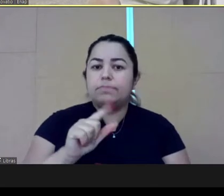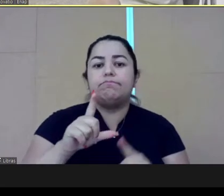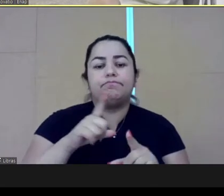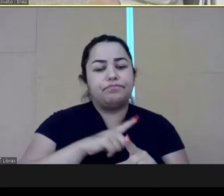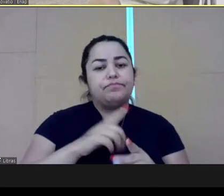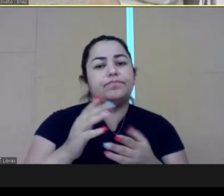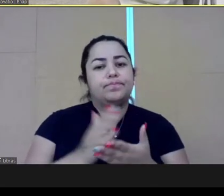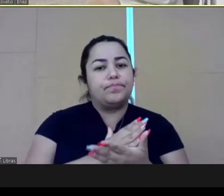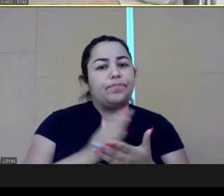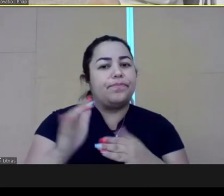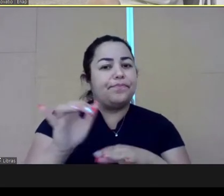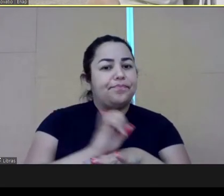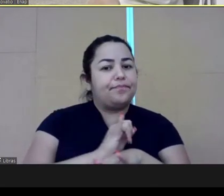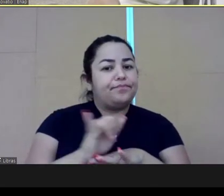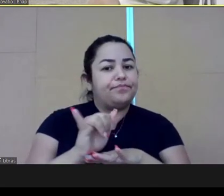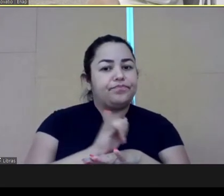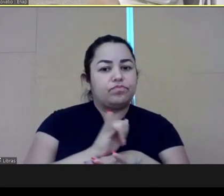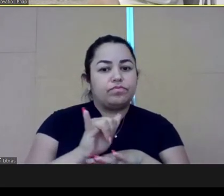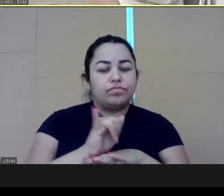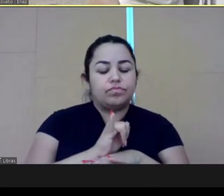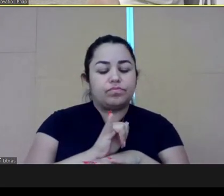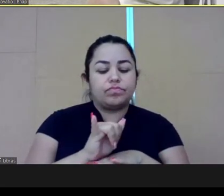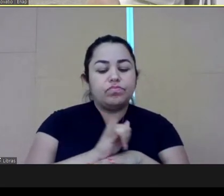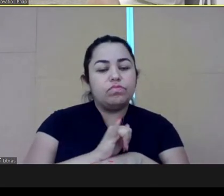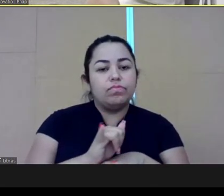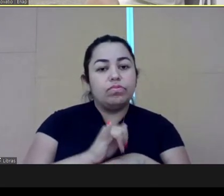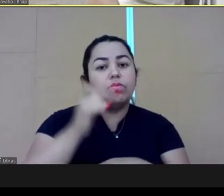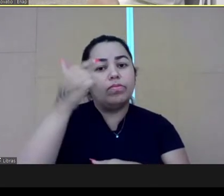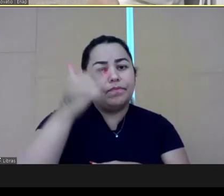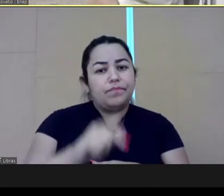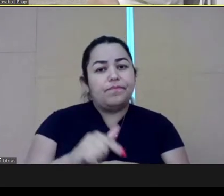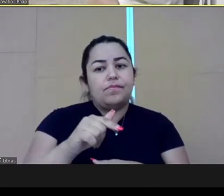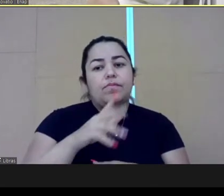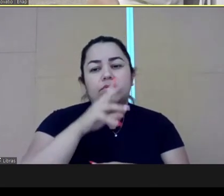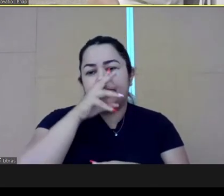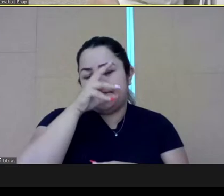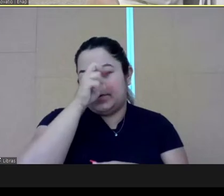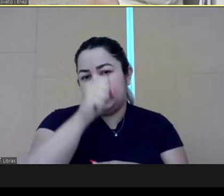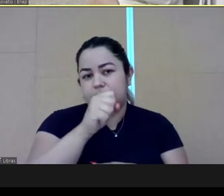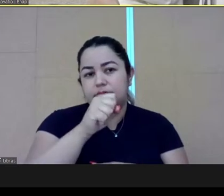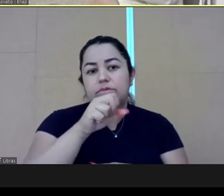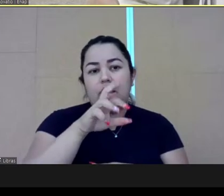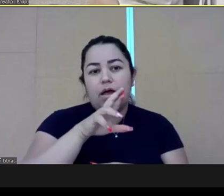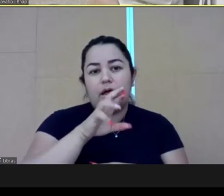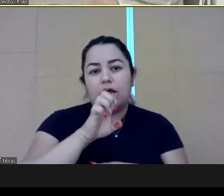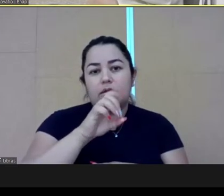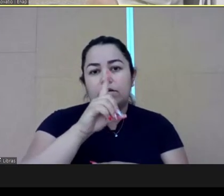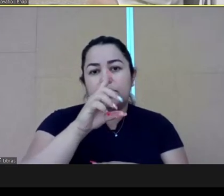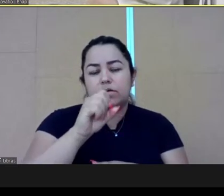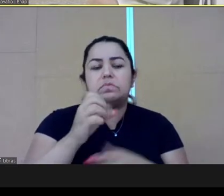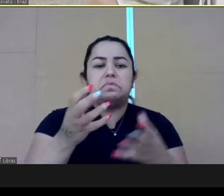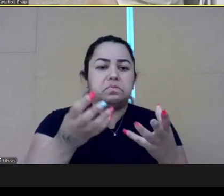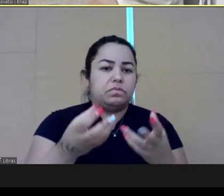So, but we have to find some strategies. We count on the force of this